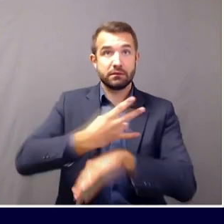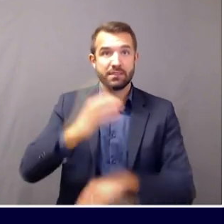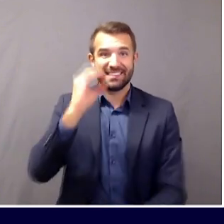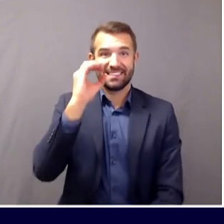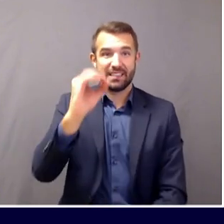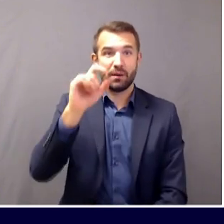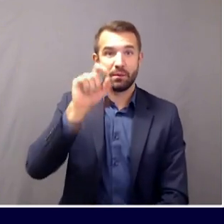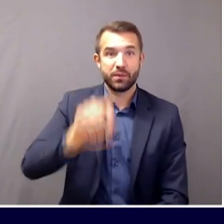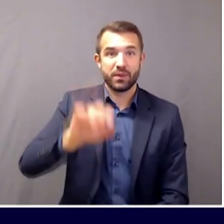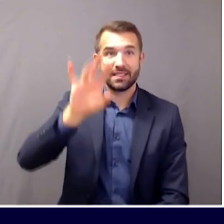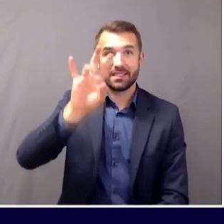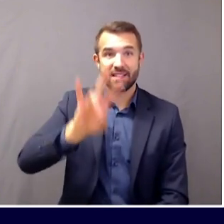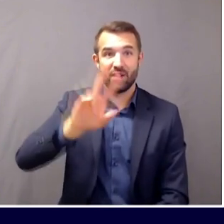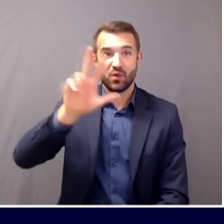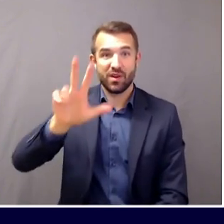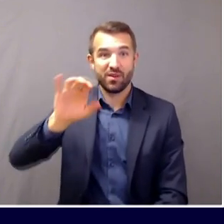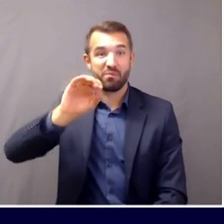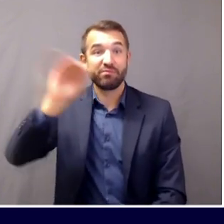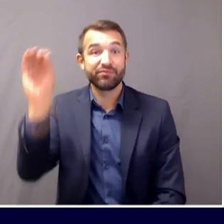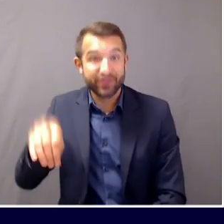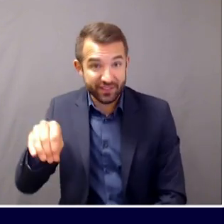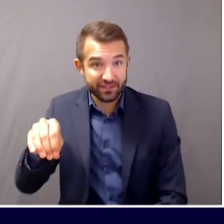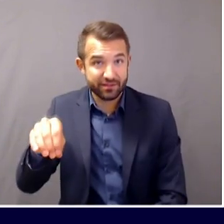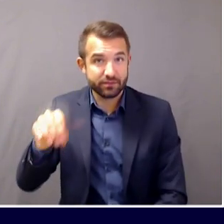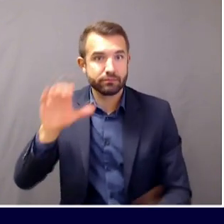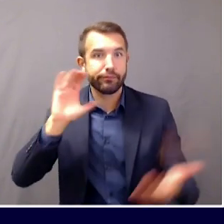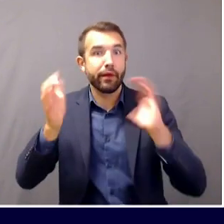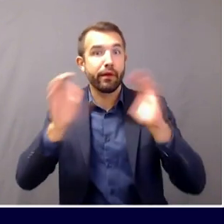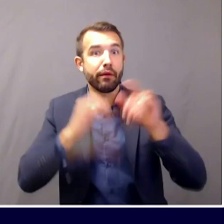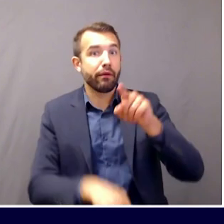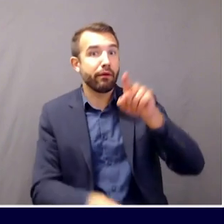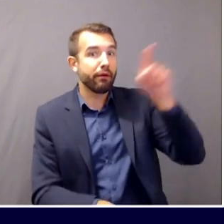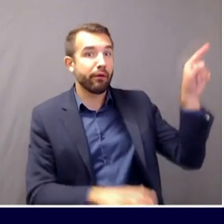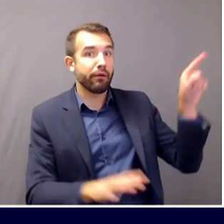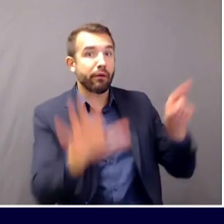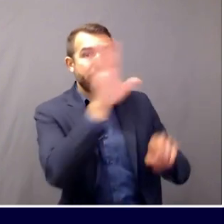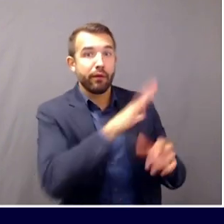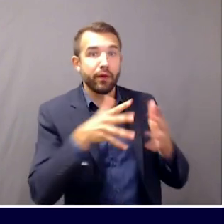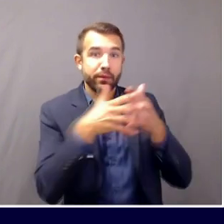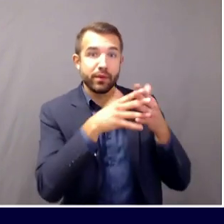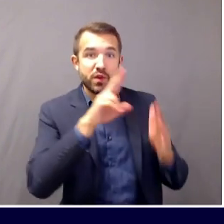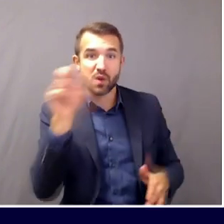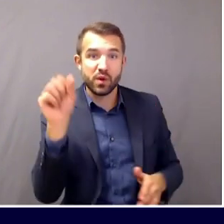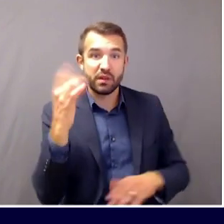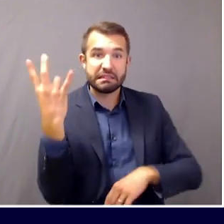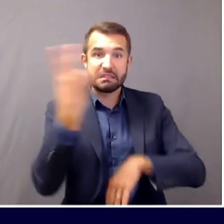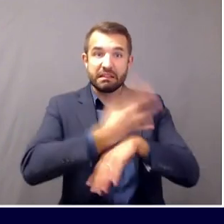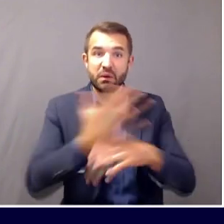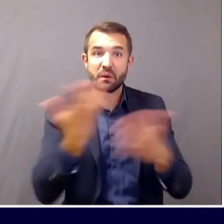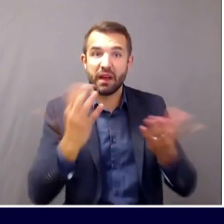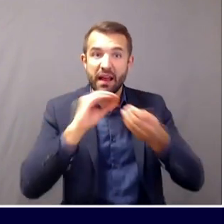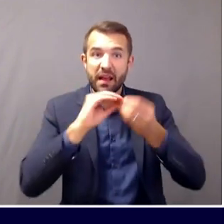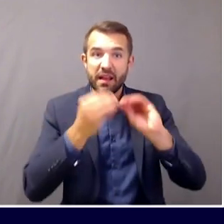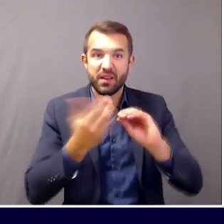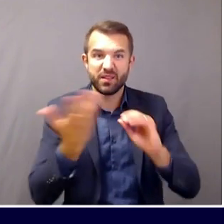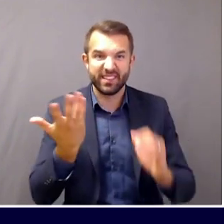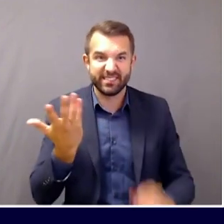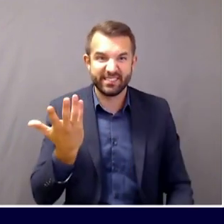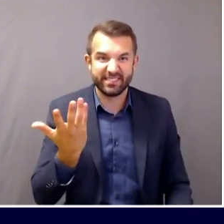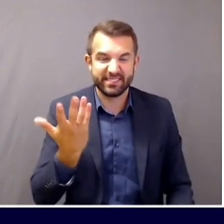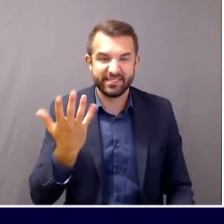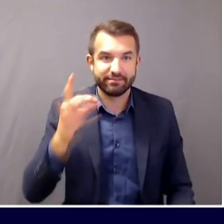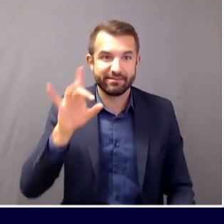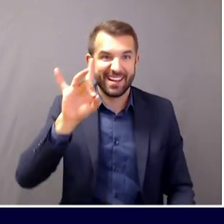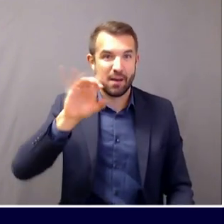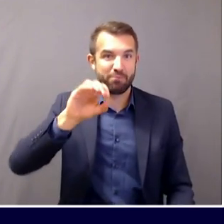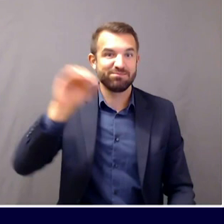For comparison, the national average of seven-day positivity rates across the country hovers at